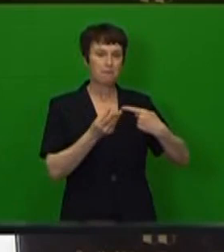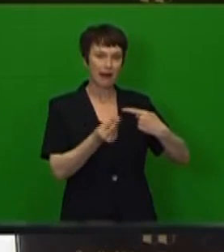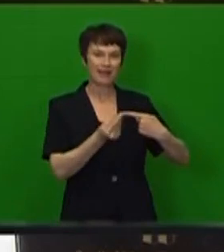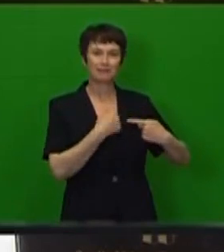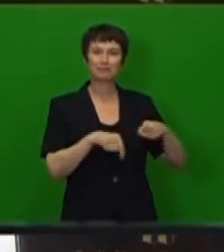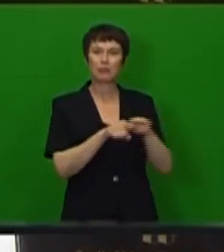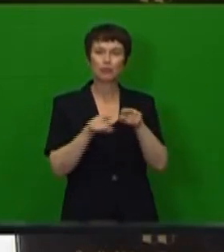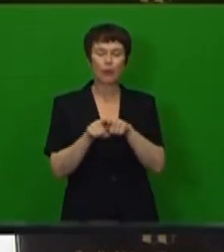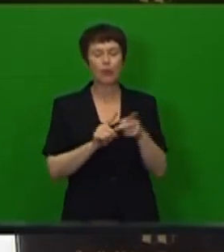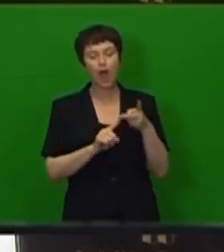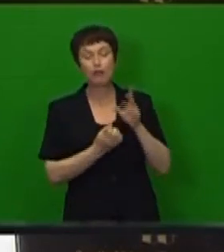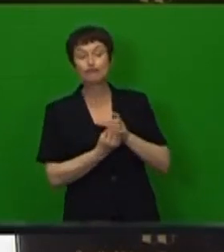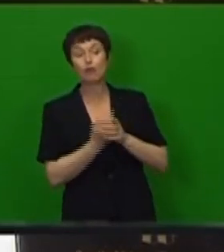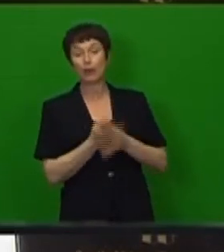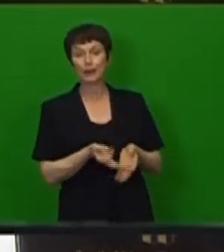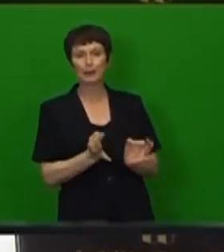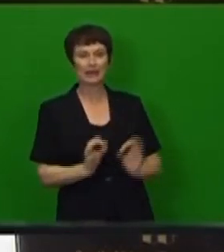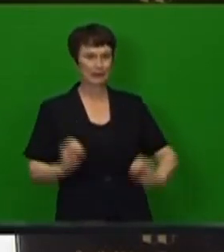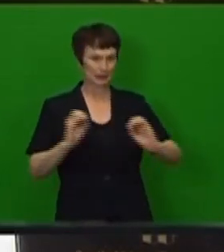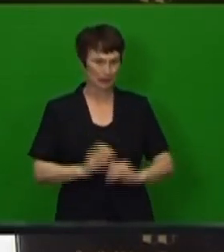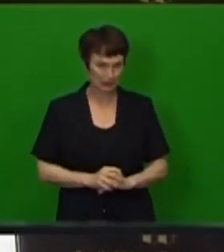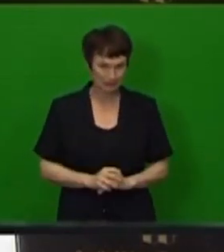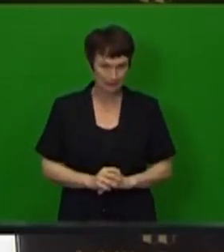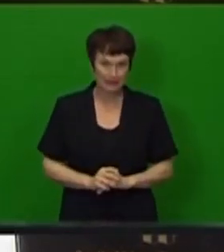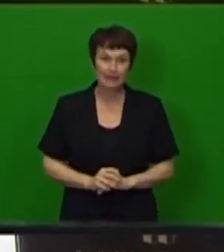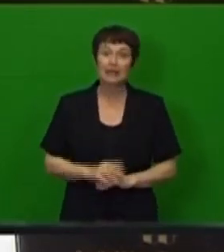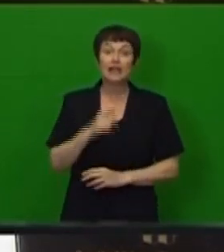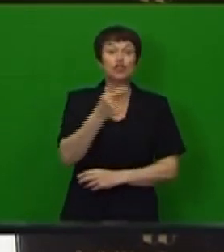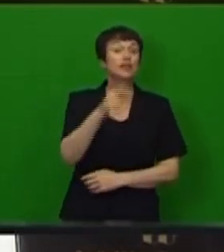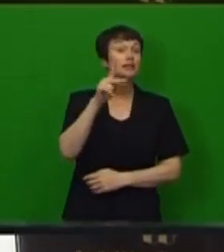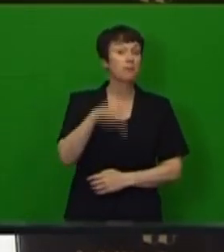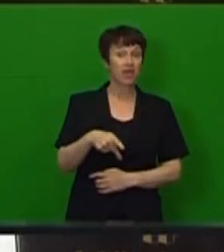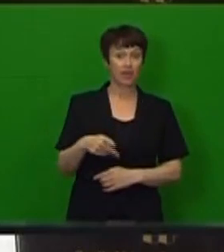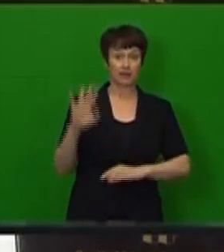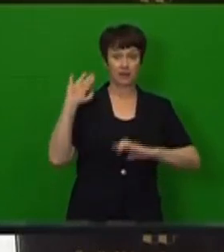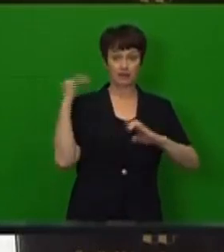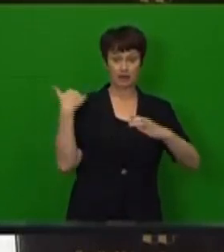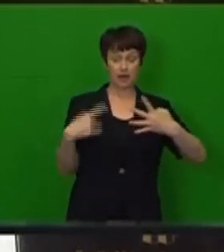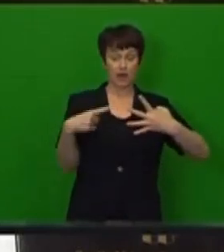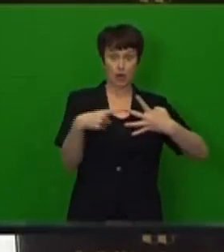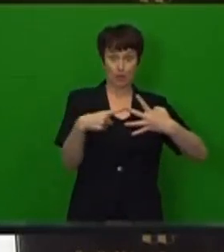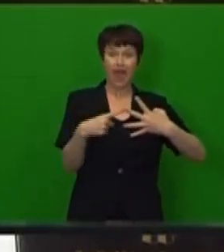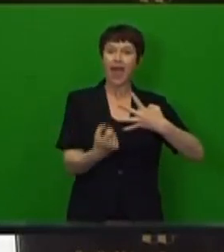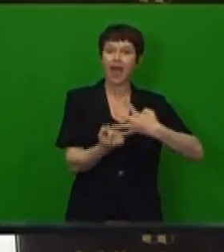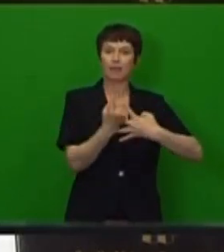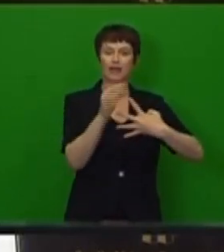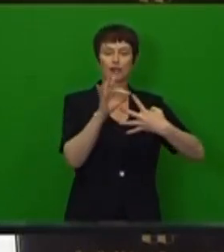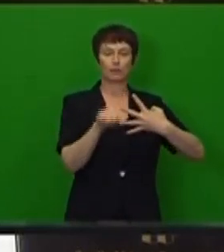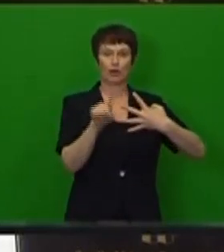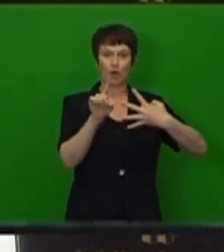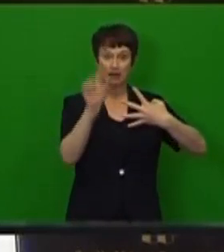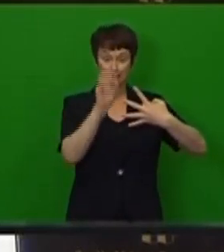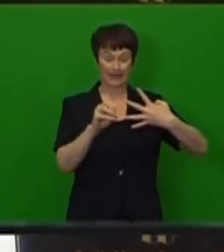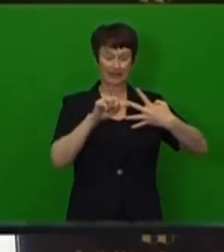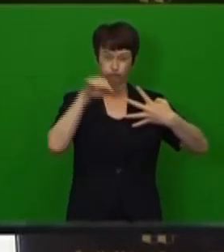rebounded to 3.1% in the second quarter, following a decline of 3.1% in the first quarter.